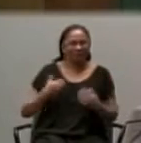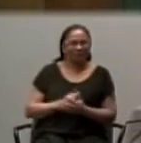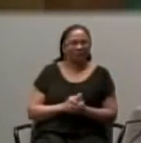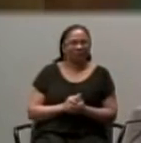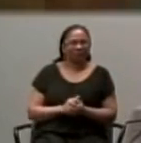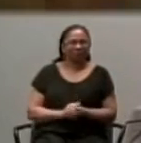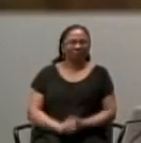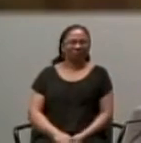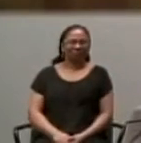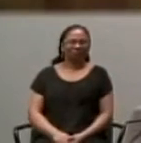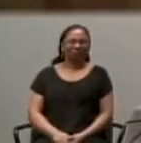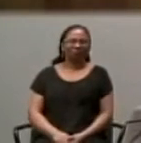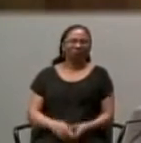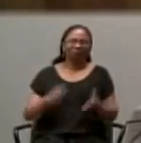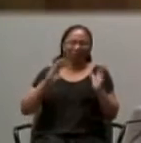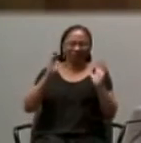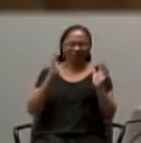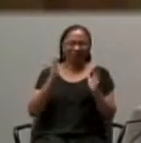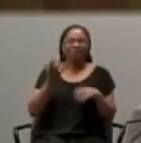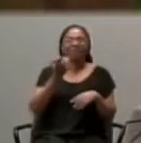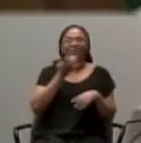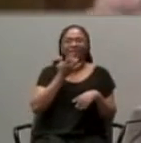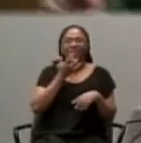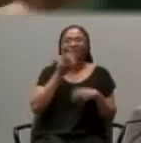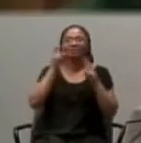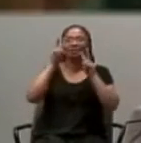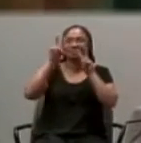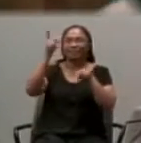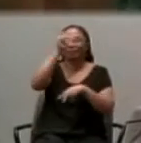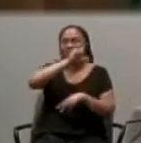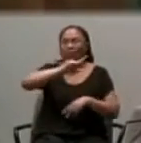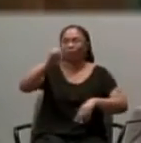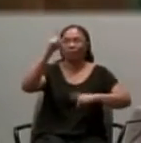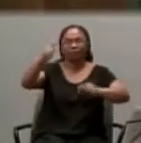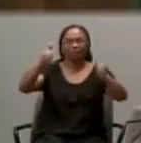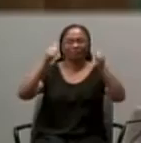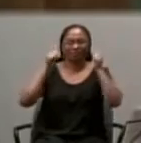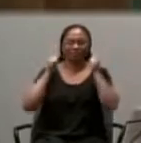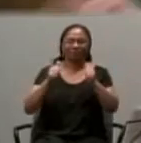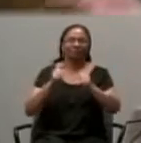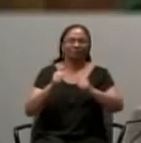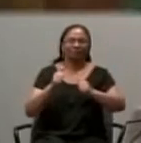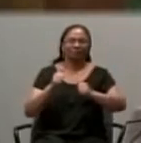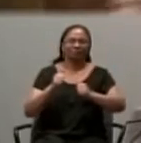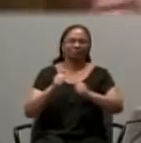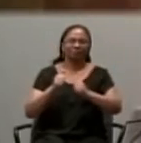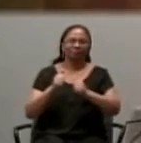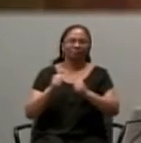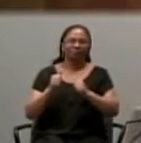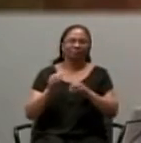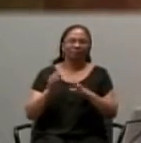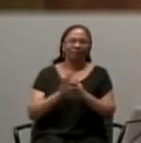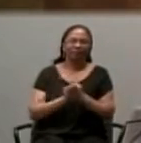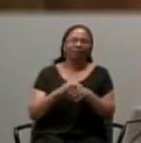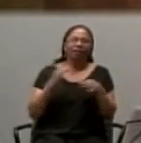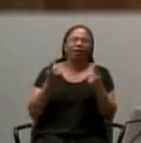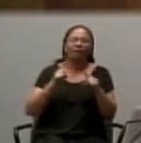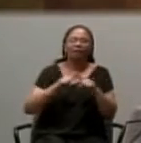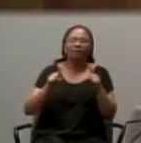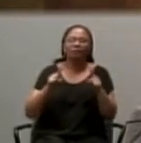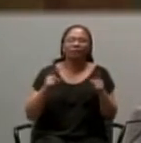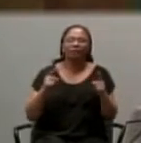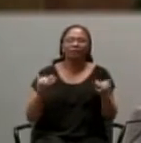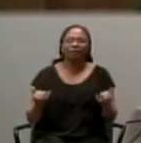Taste and see that the Lord is good. The difference between the two times was